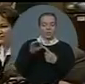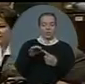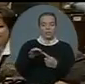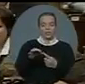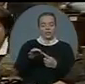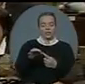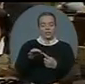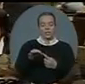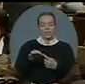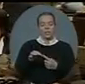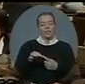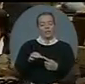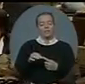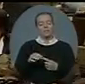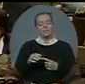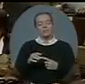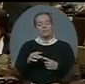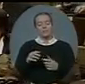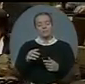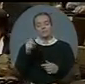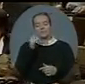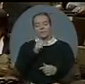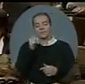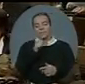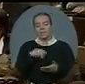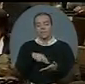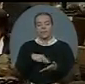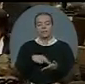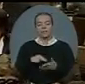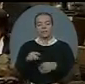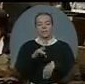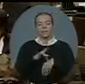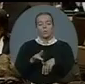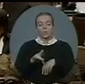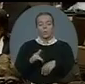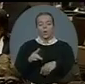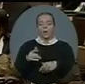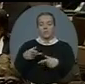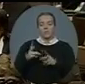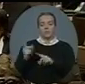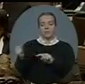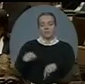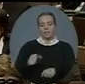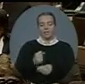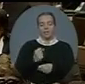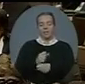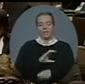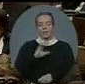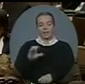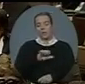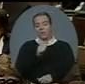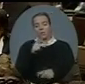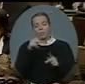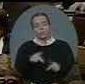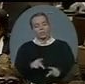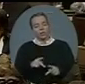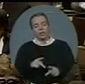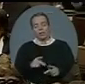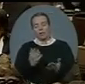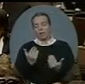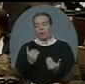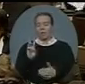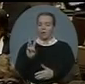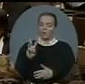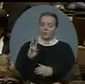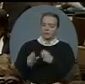after waiting, where after waiting for six years, they charged immigrants $1,000 to come to Canada, we're